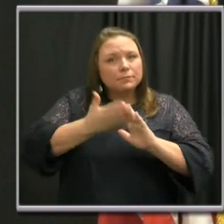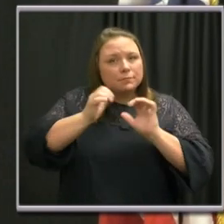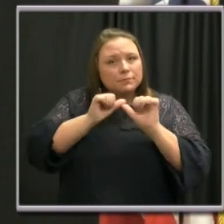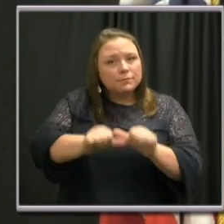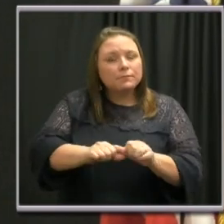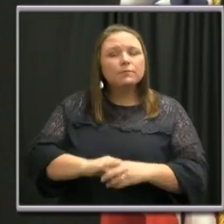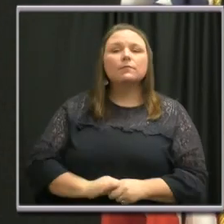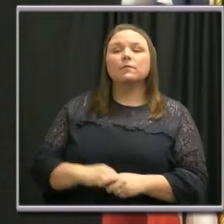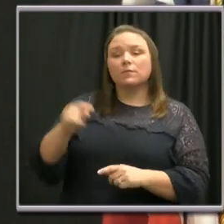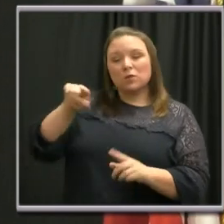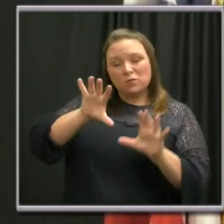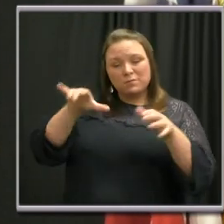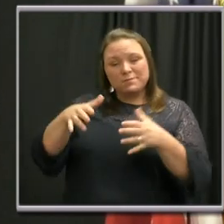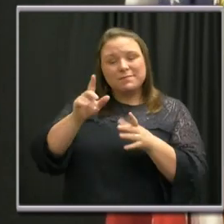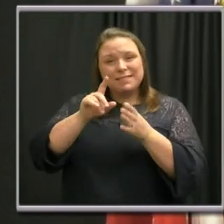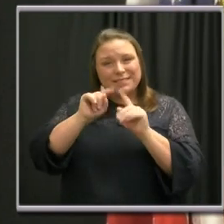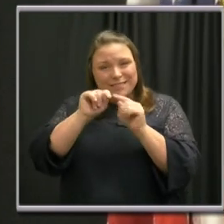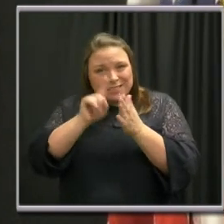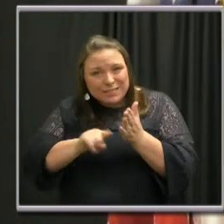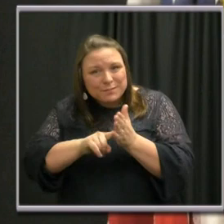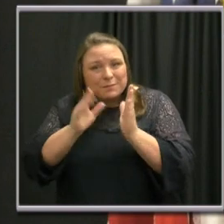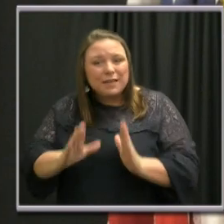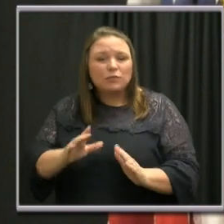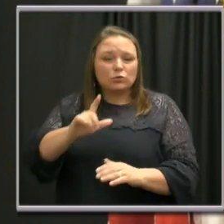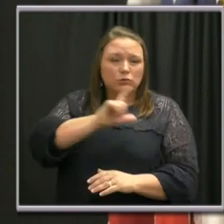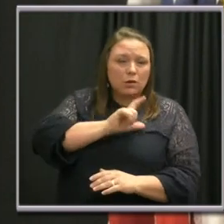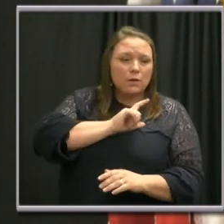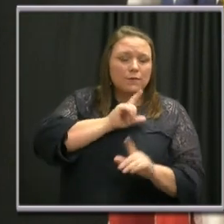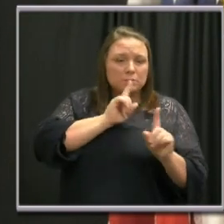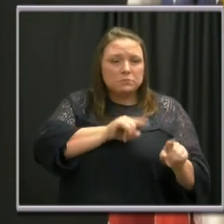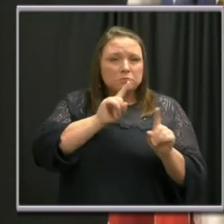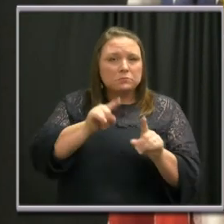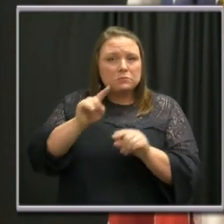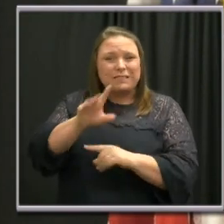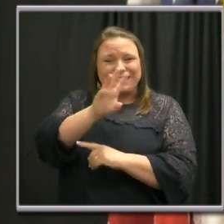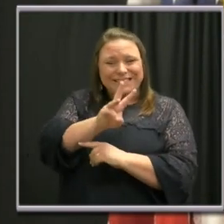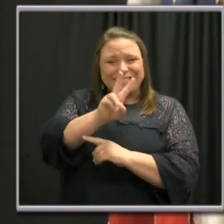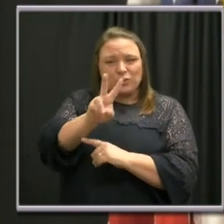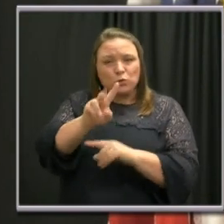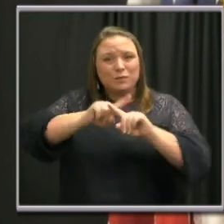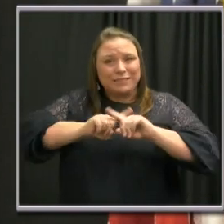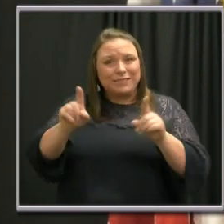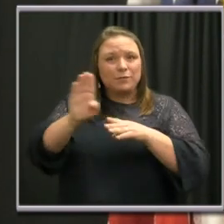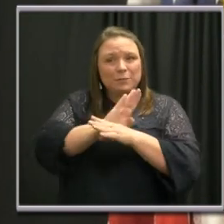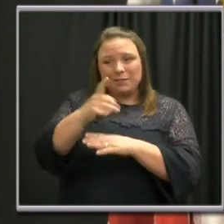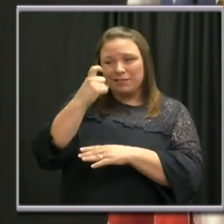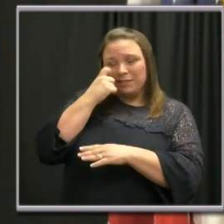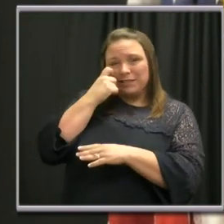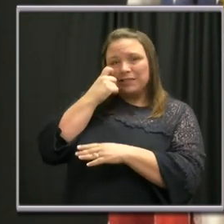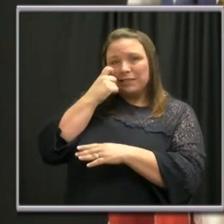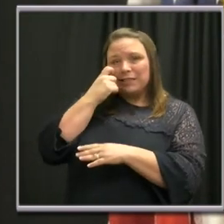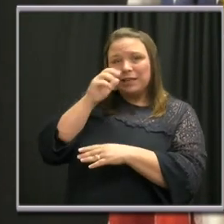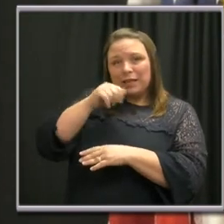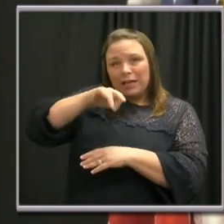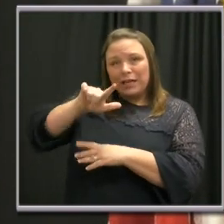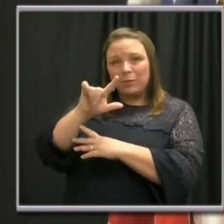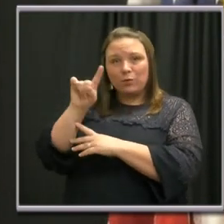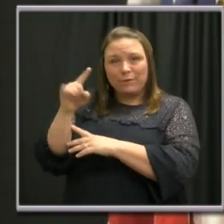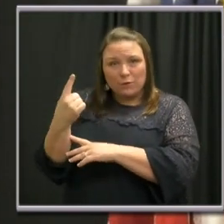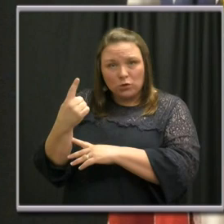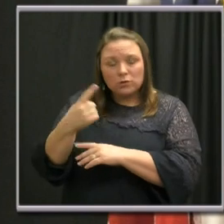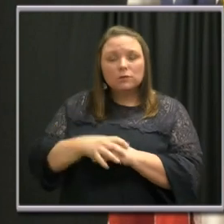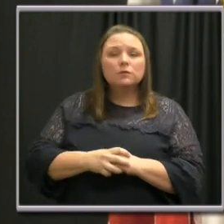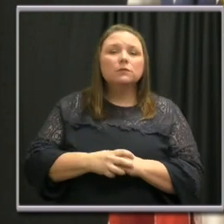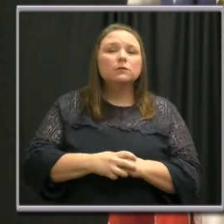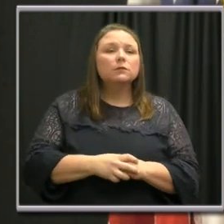These teams of inspectors and officers have visited 62 businesses since last Wednesday, April the 1st. We found that the